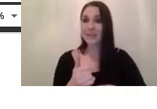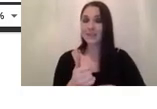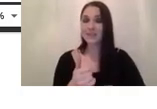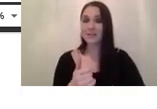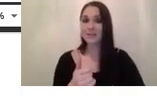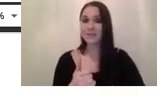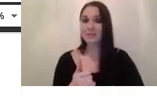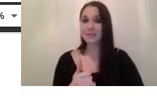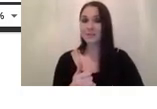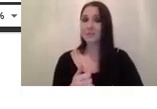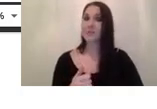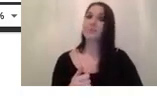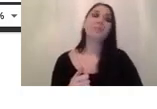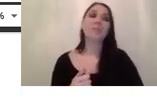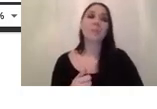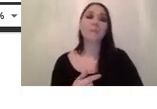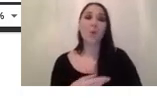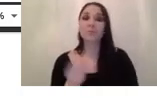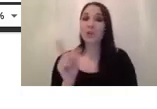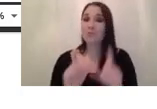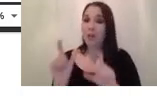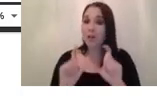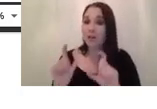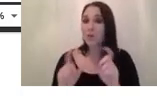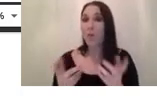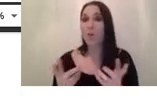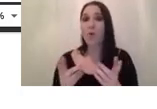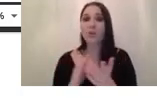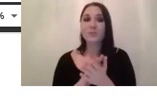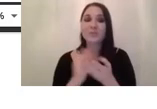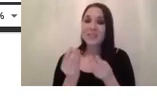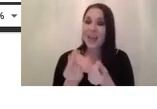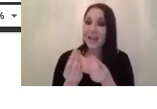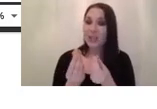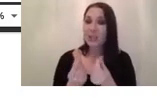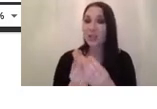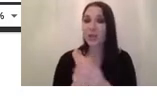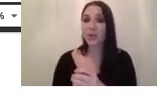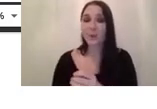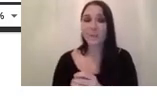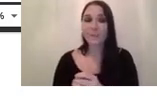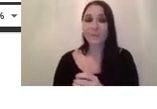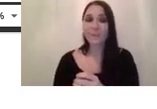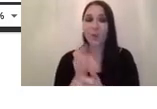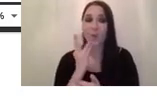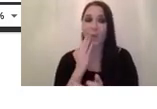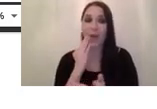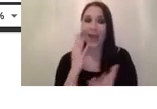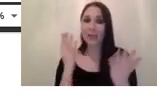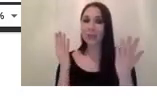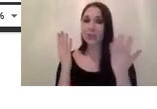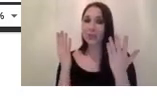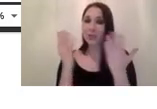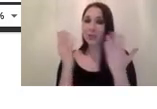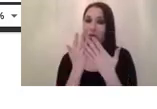on some uh color or some texture um when the lens has a lot of distortion and the lens is